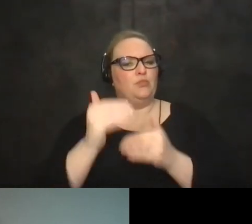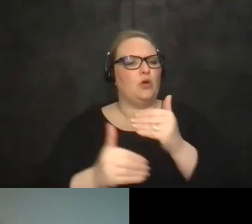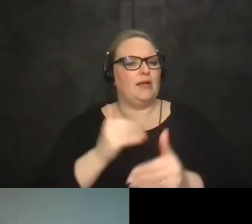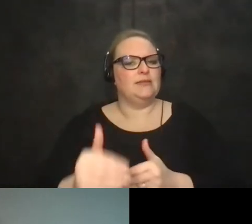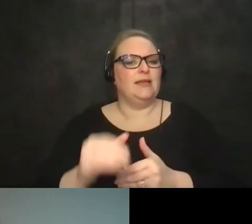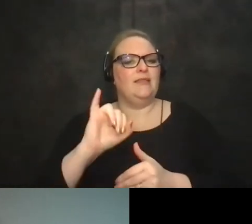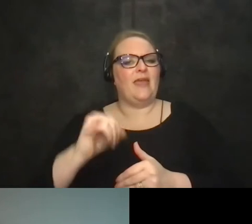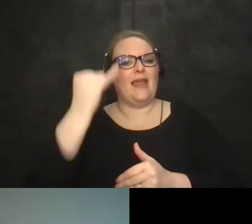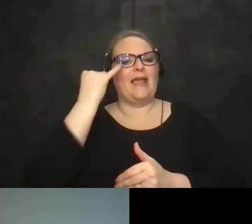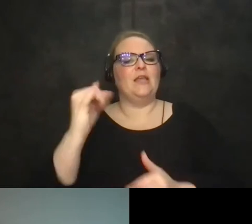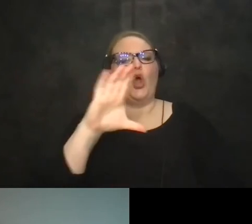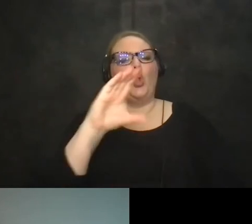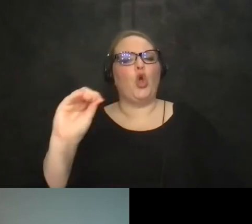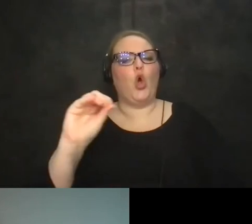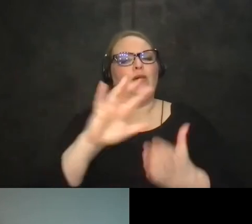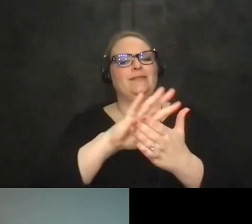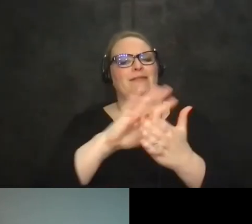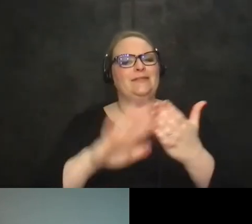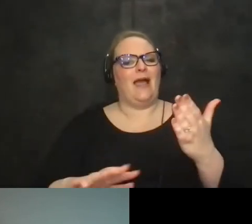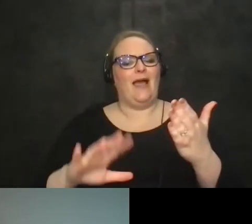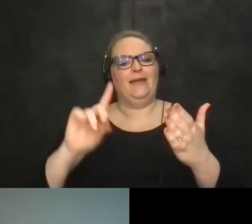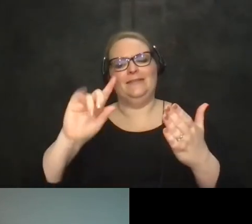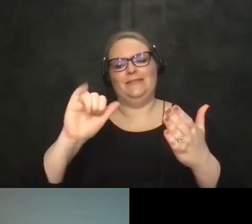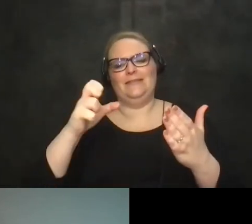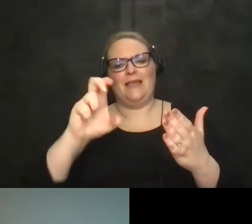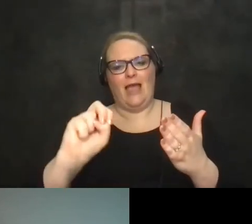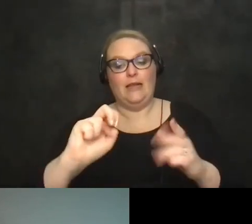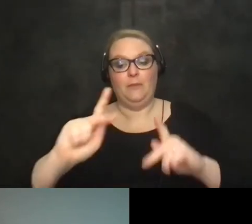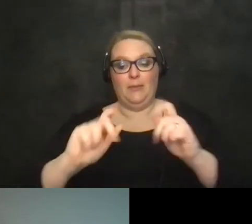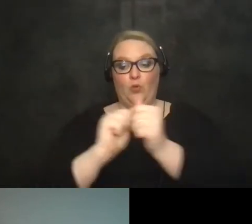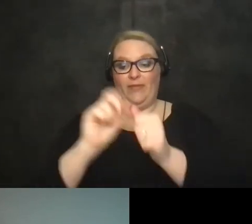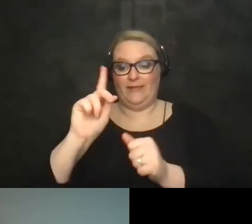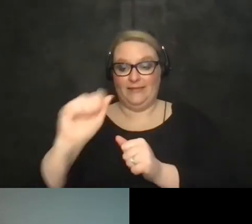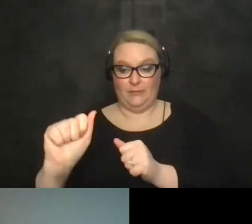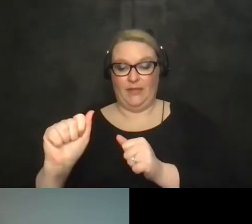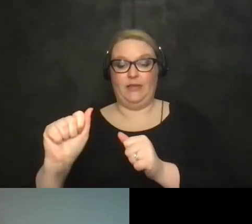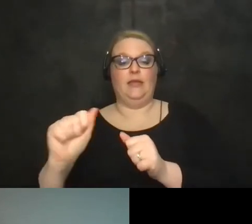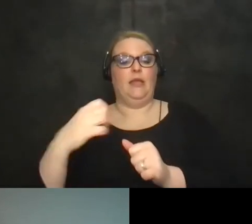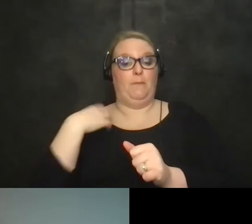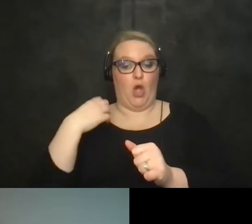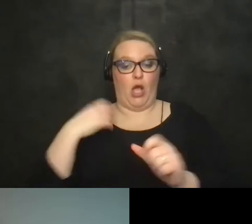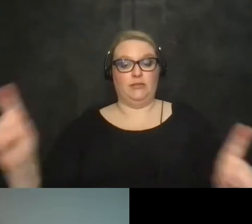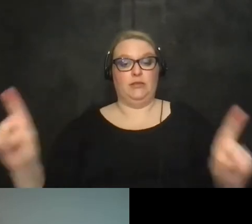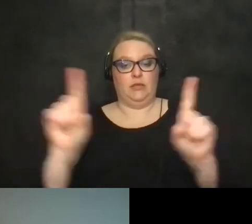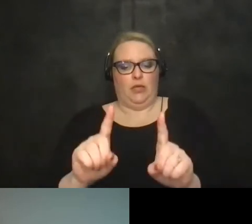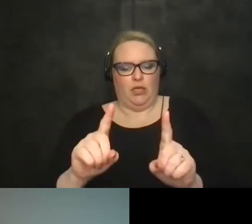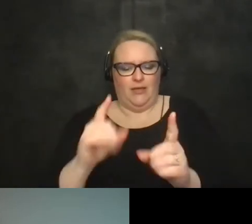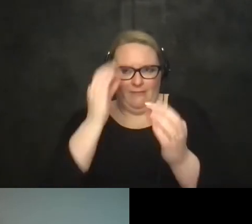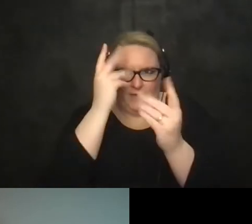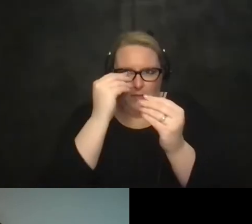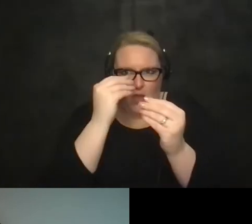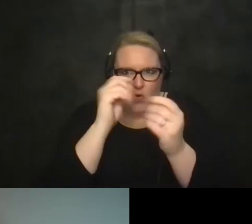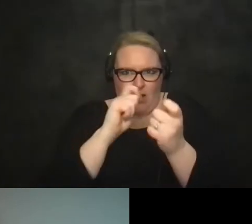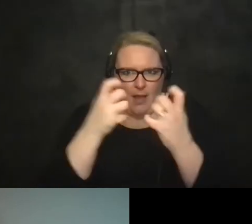co-design of accommodations bringing people with disabilities and the employers together to think about how accommodations